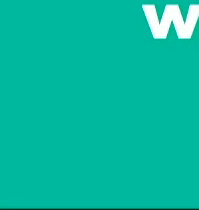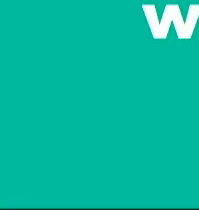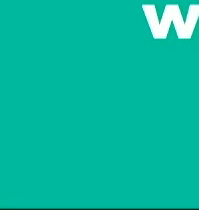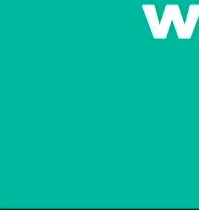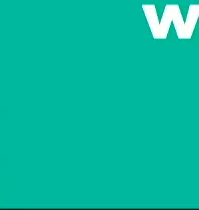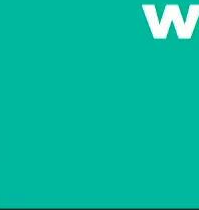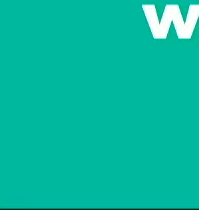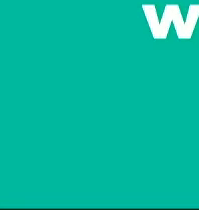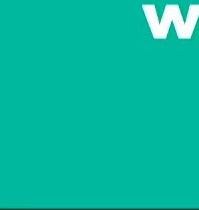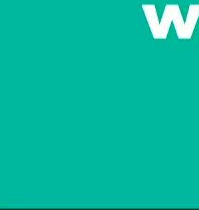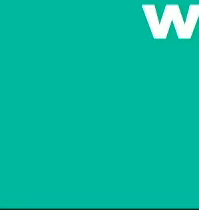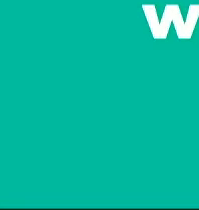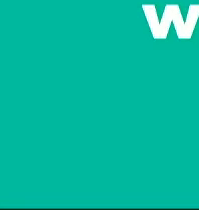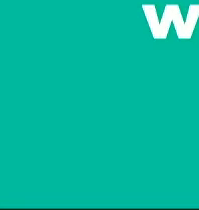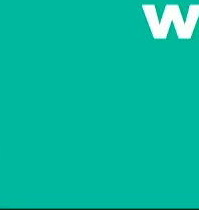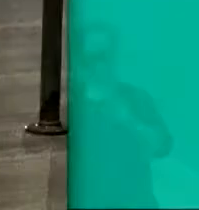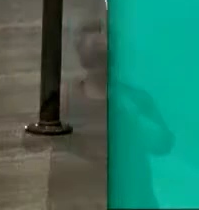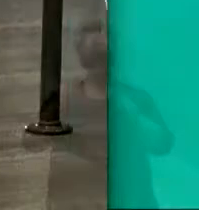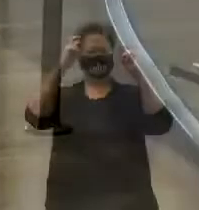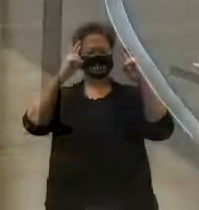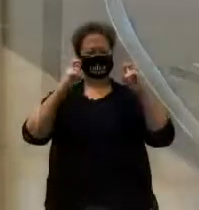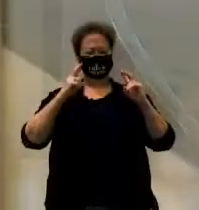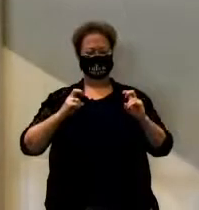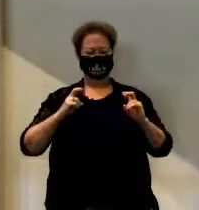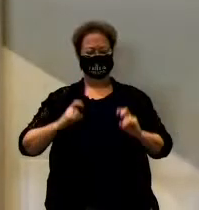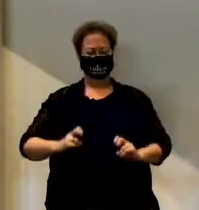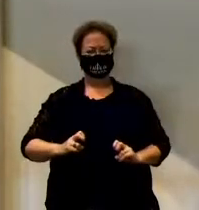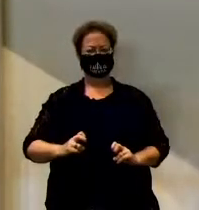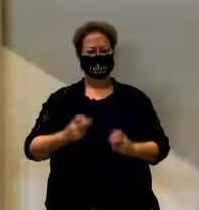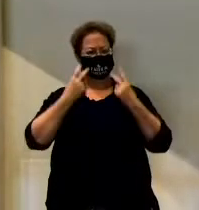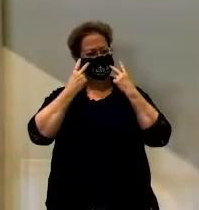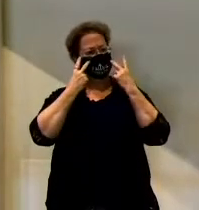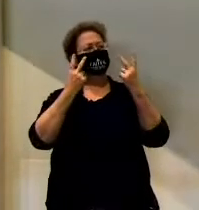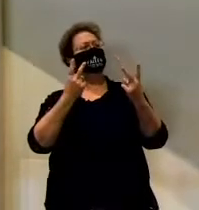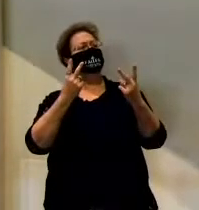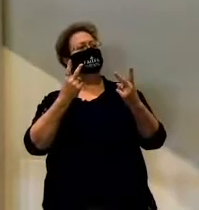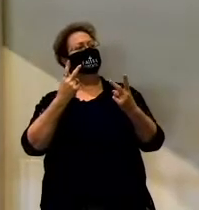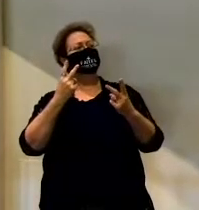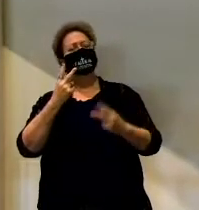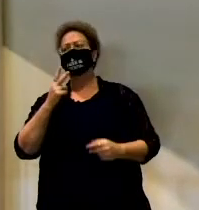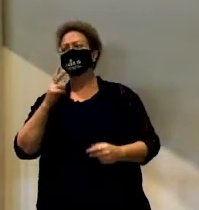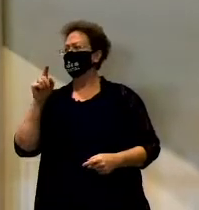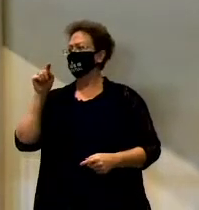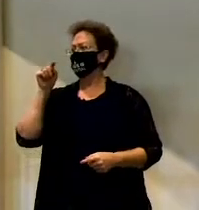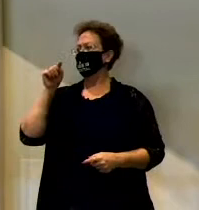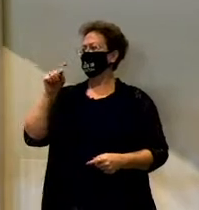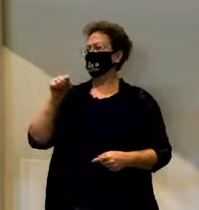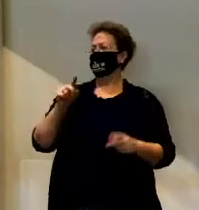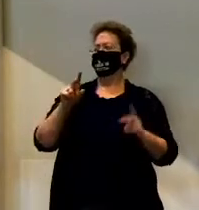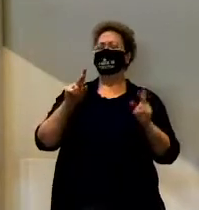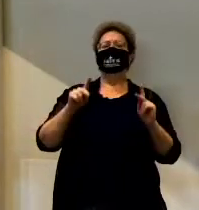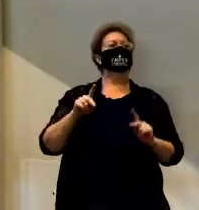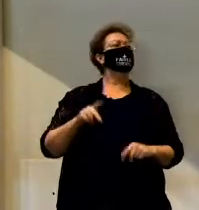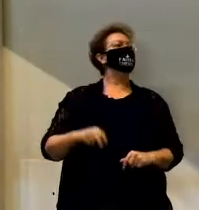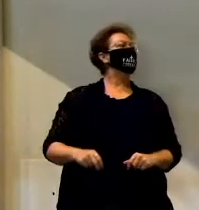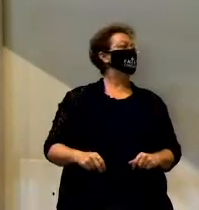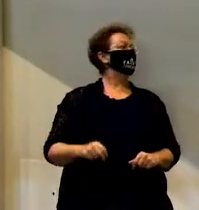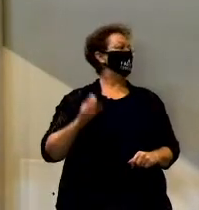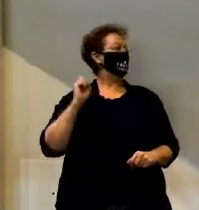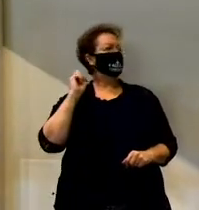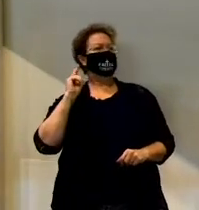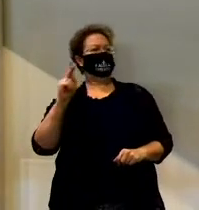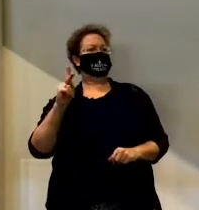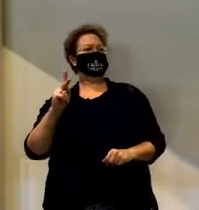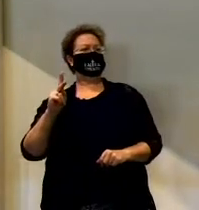choose us after carefully examining us for a long period of time to see, is this guy really passing